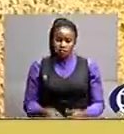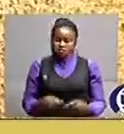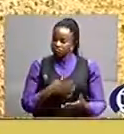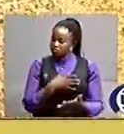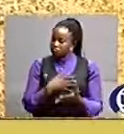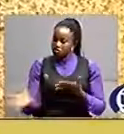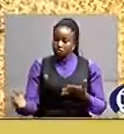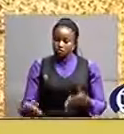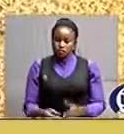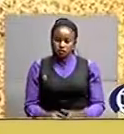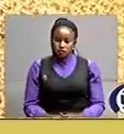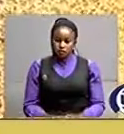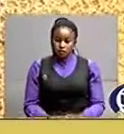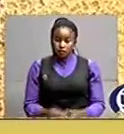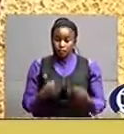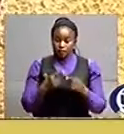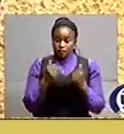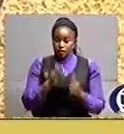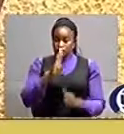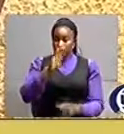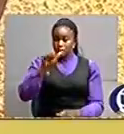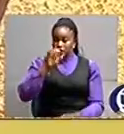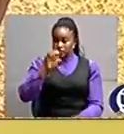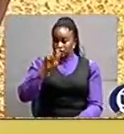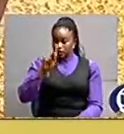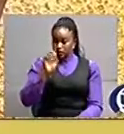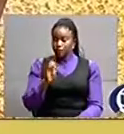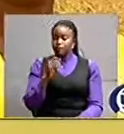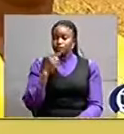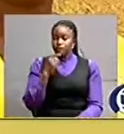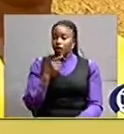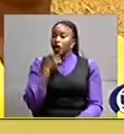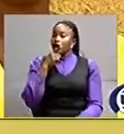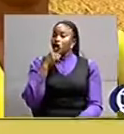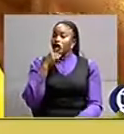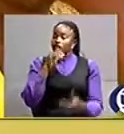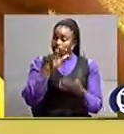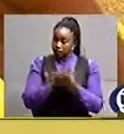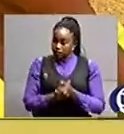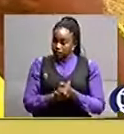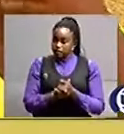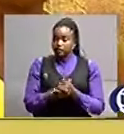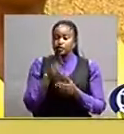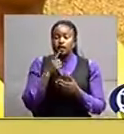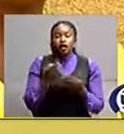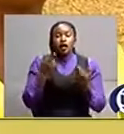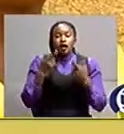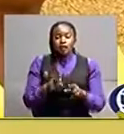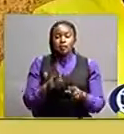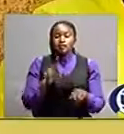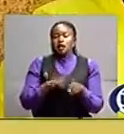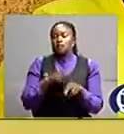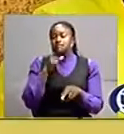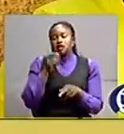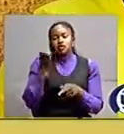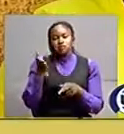according to waseka gedeon kabugo's husband the incident happened when he was away